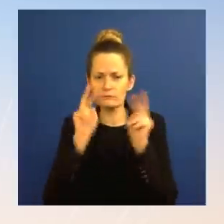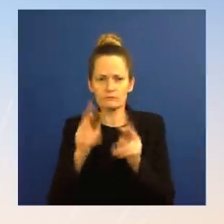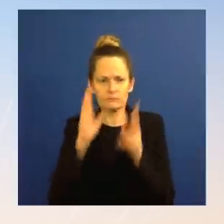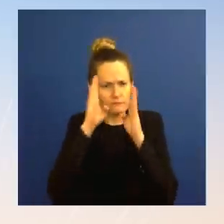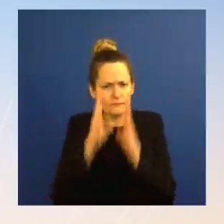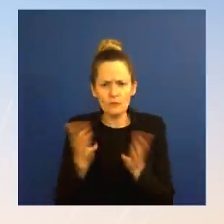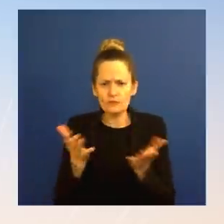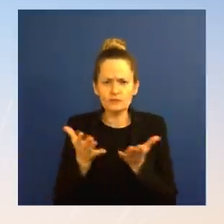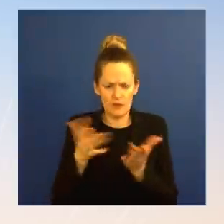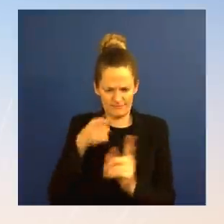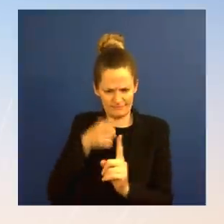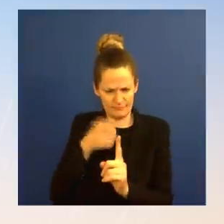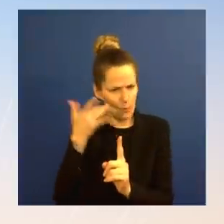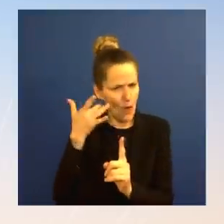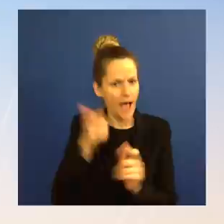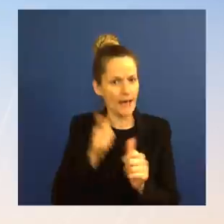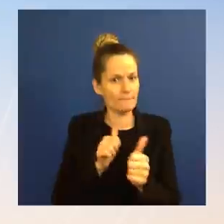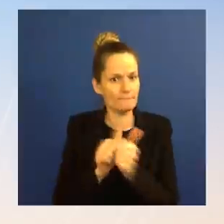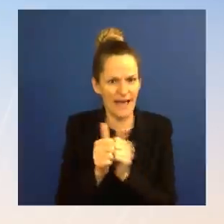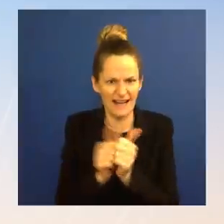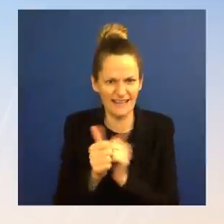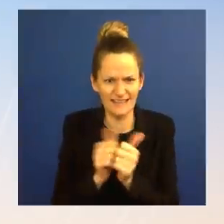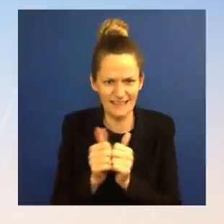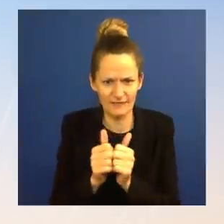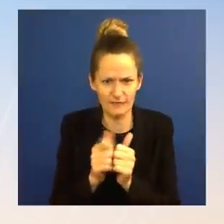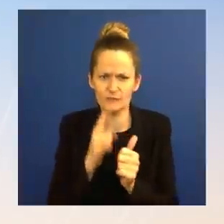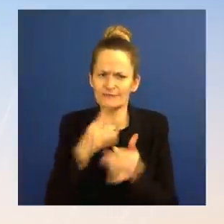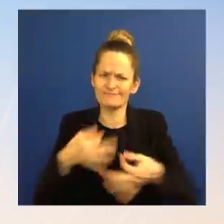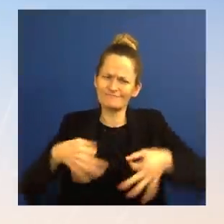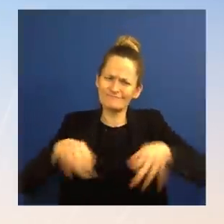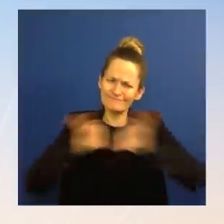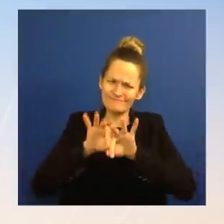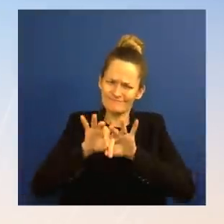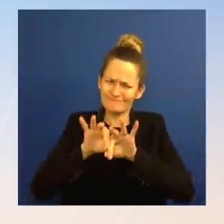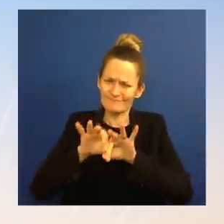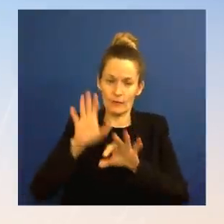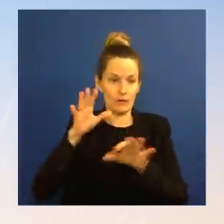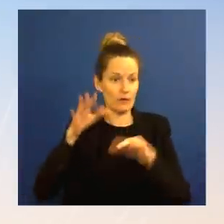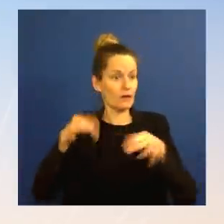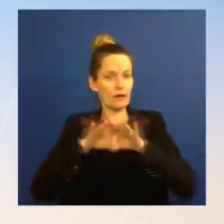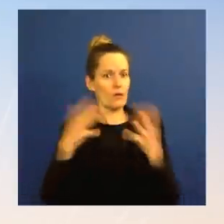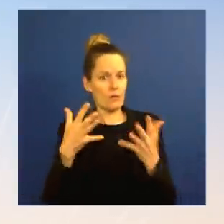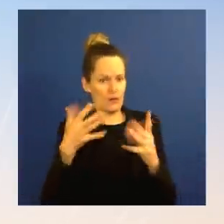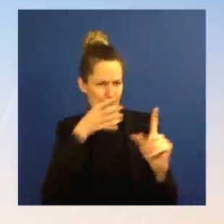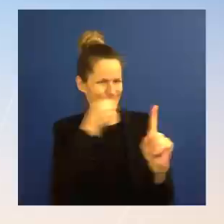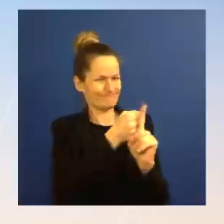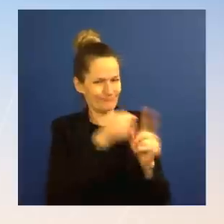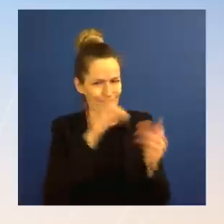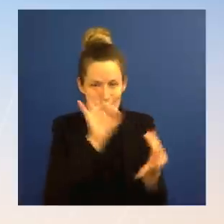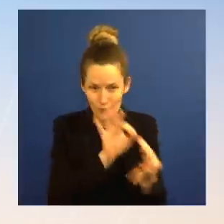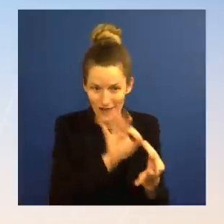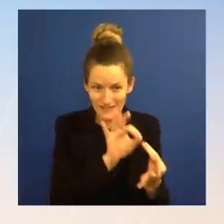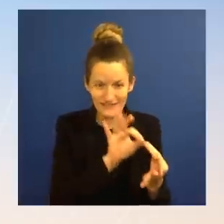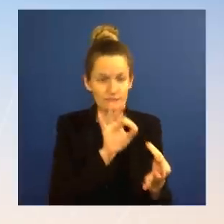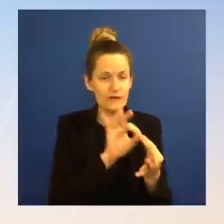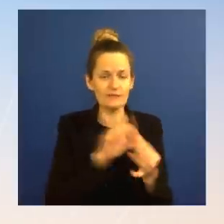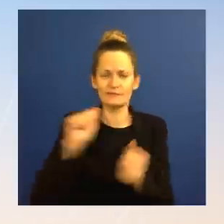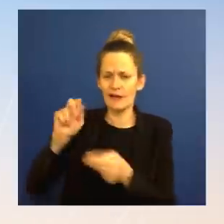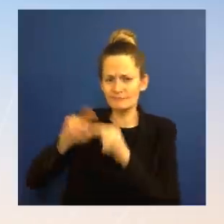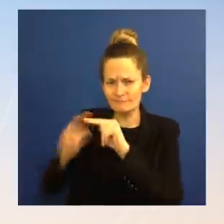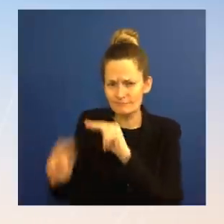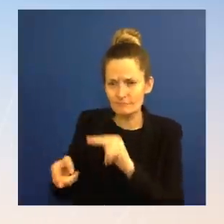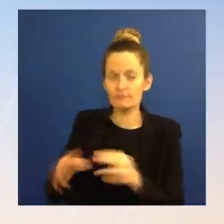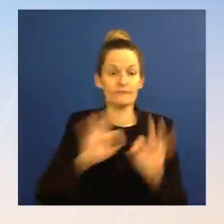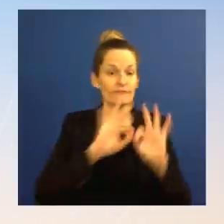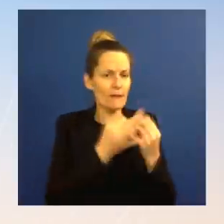is critical for lowering prices for working families on essentials like cars and household appliances by addressing bottlenecks like semiconductor